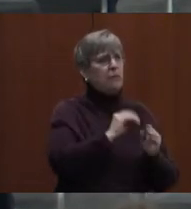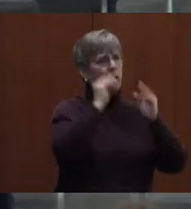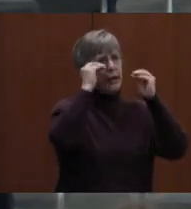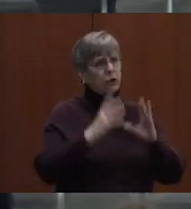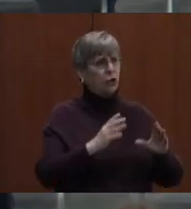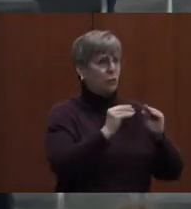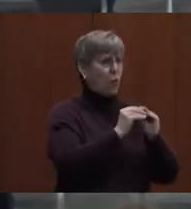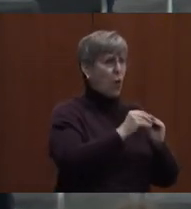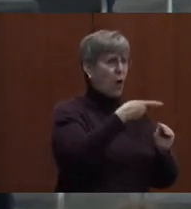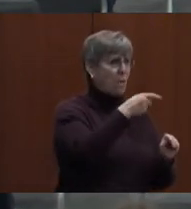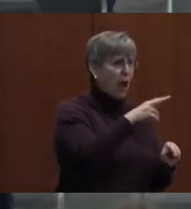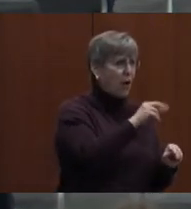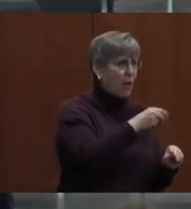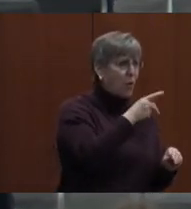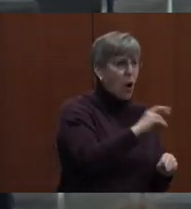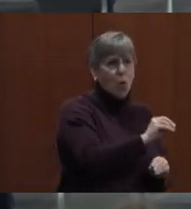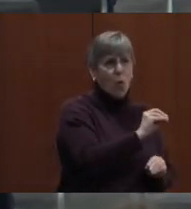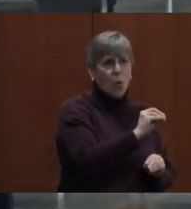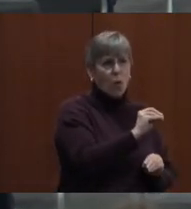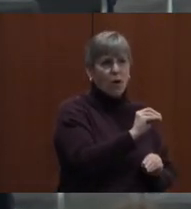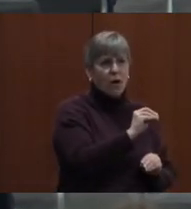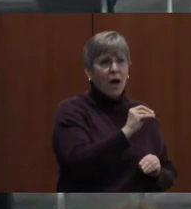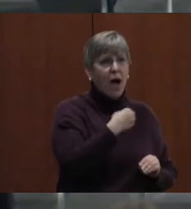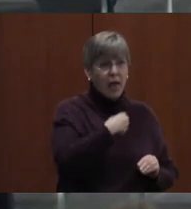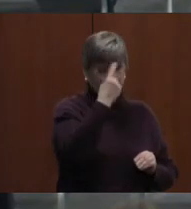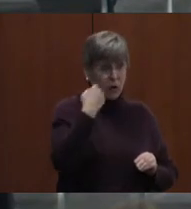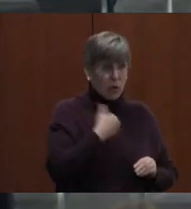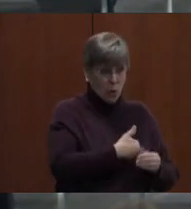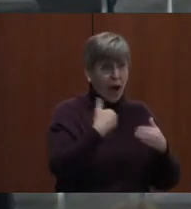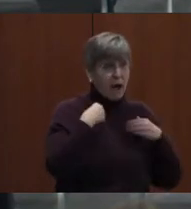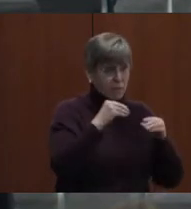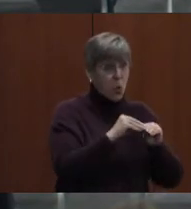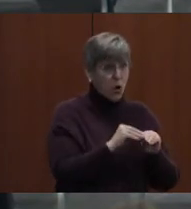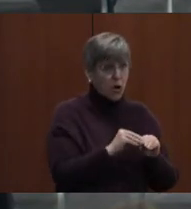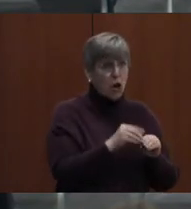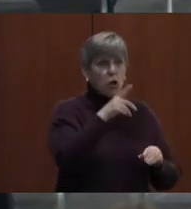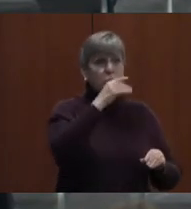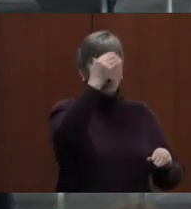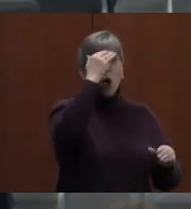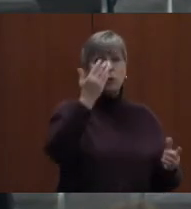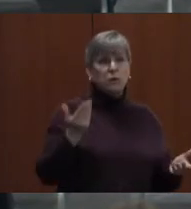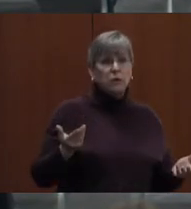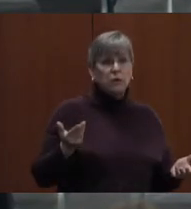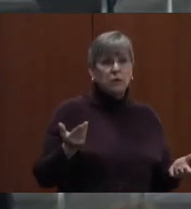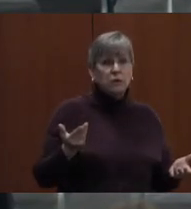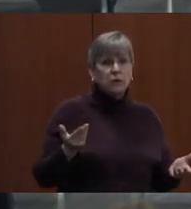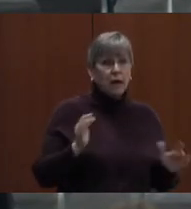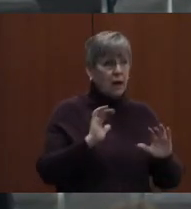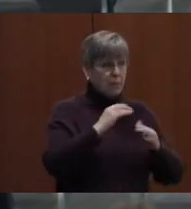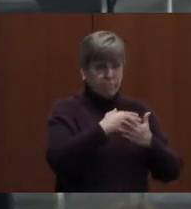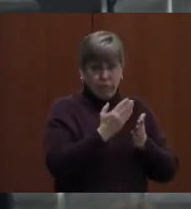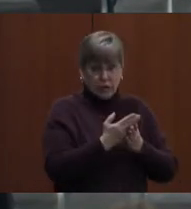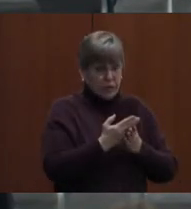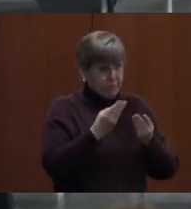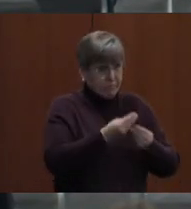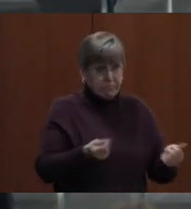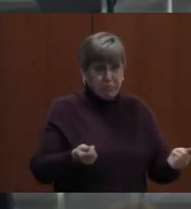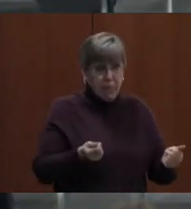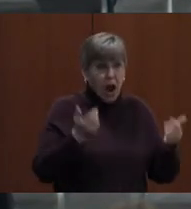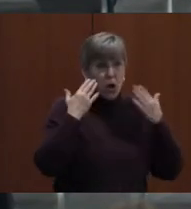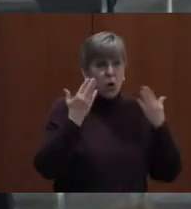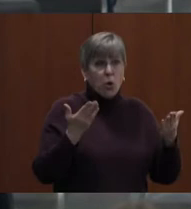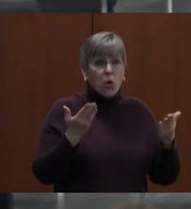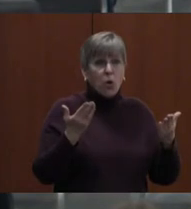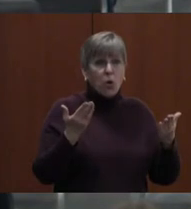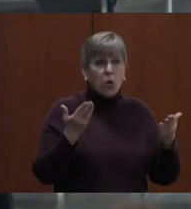and more parapros. I think they're going to have more. I think if, you know, who knows how the budget works out. I don't think there's anybody